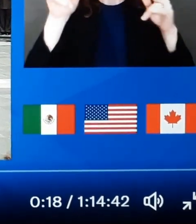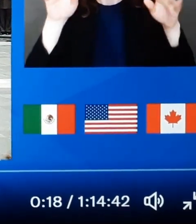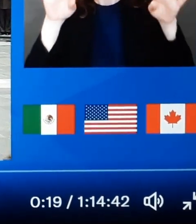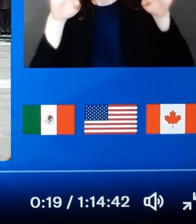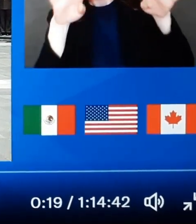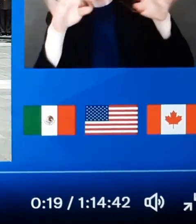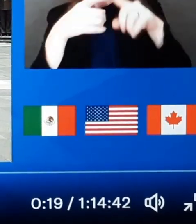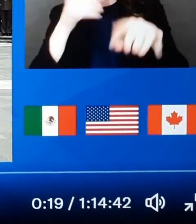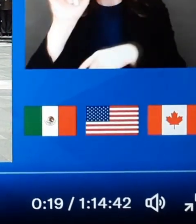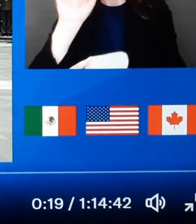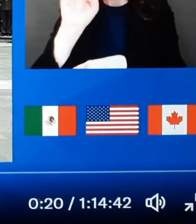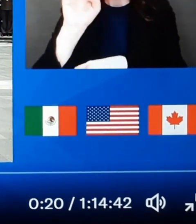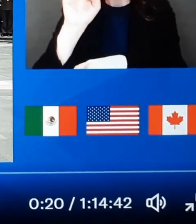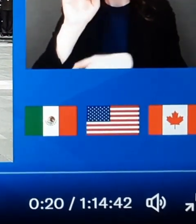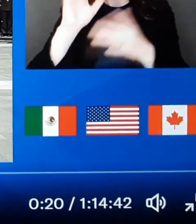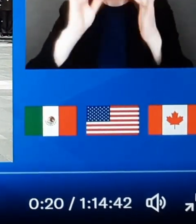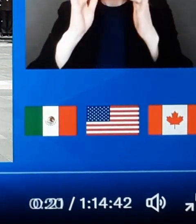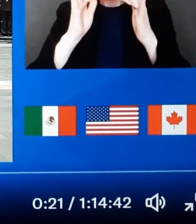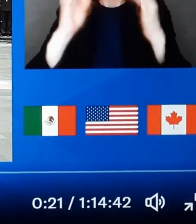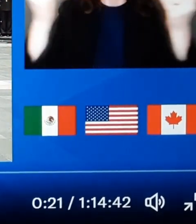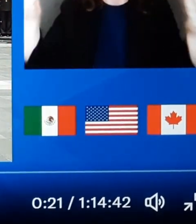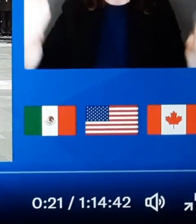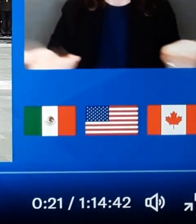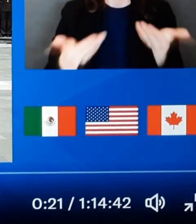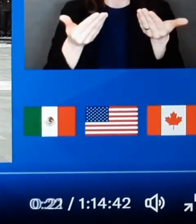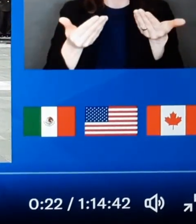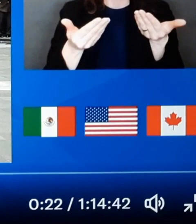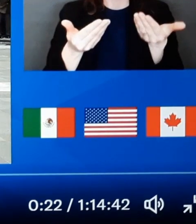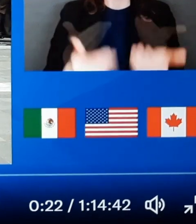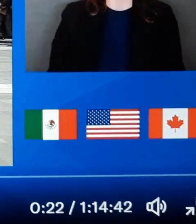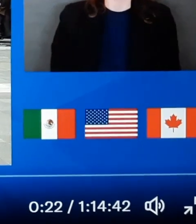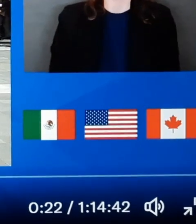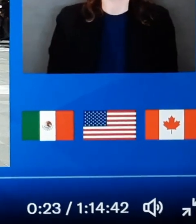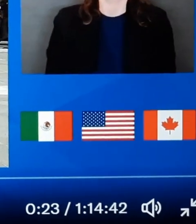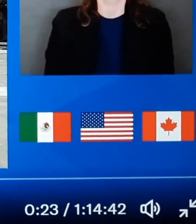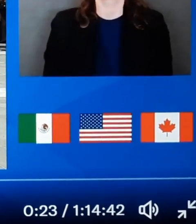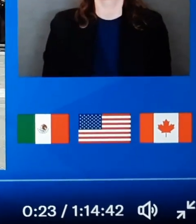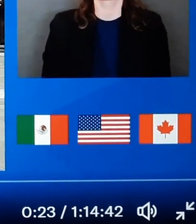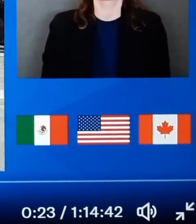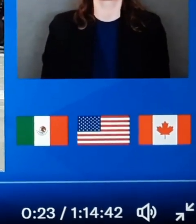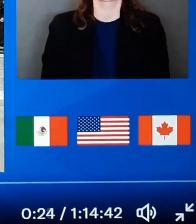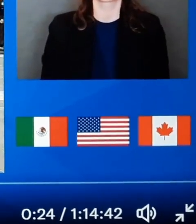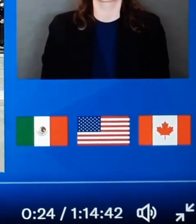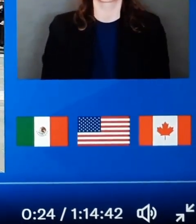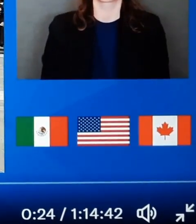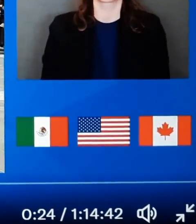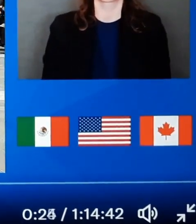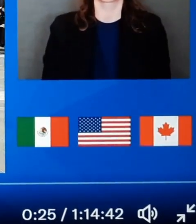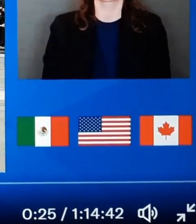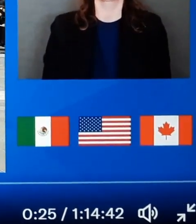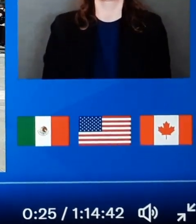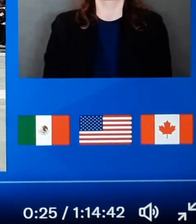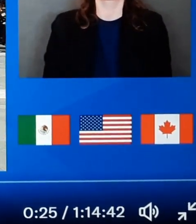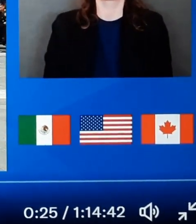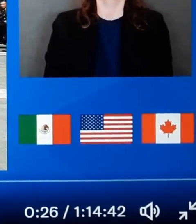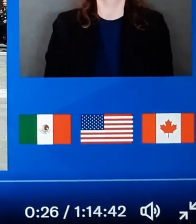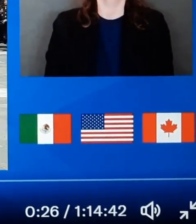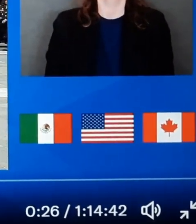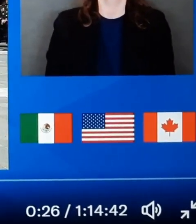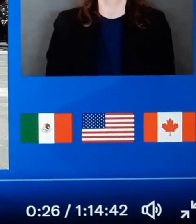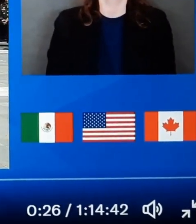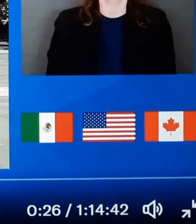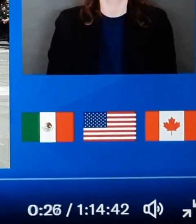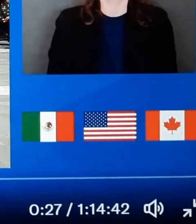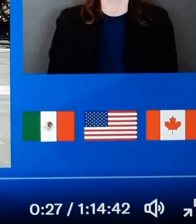Two presidents and Prime Minister. Joseph Biden Jr., President of the United States of America. You have the floor, sir.